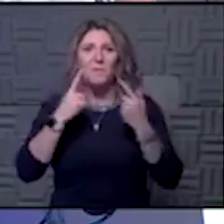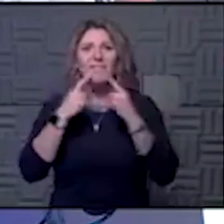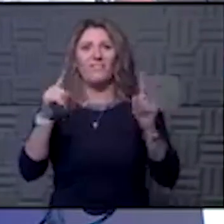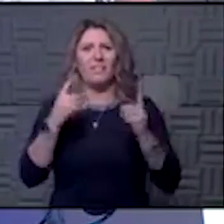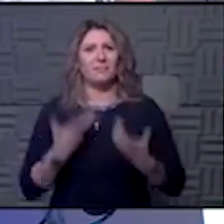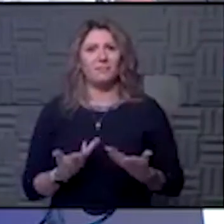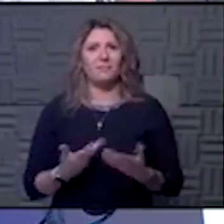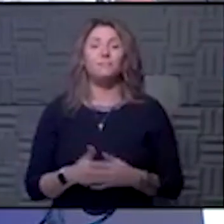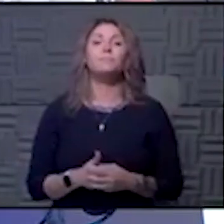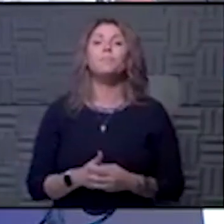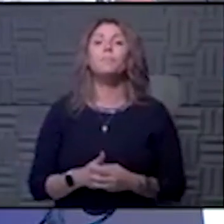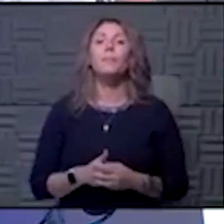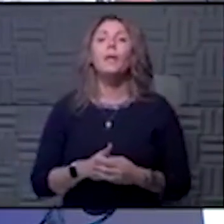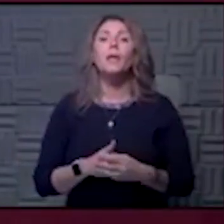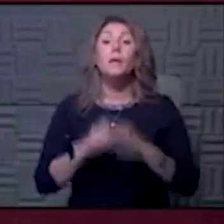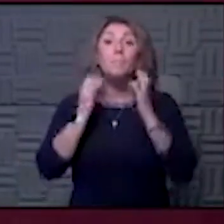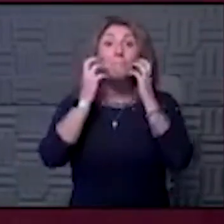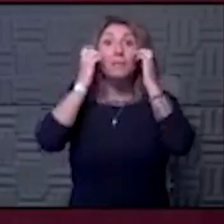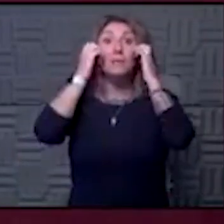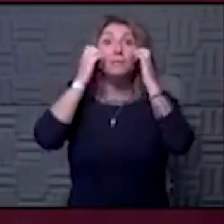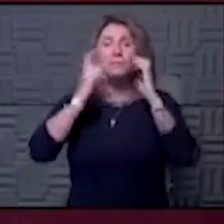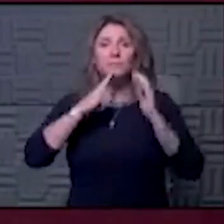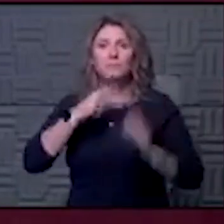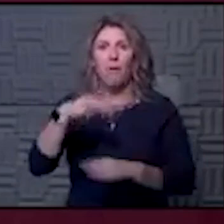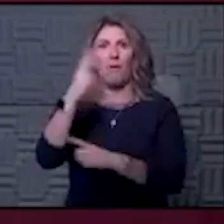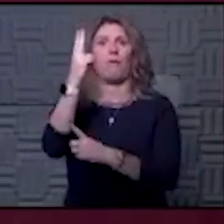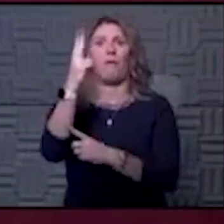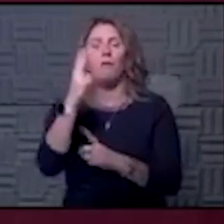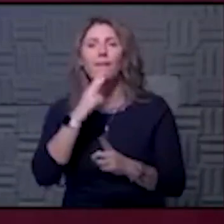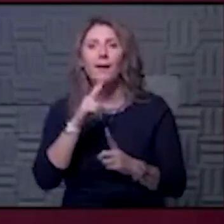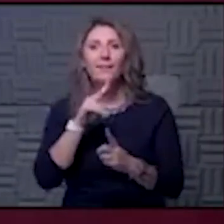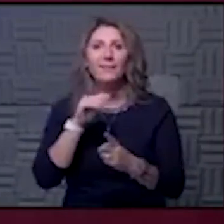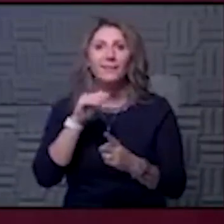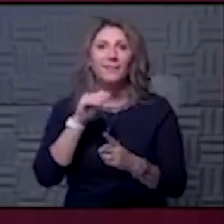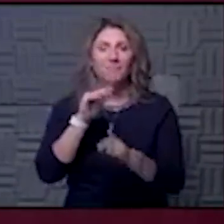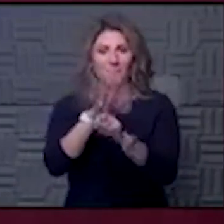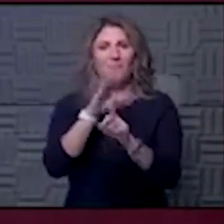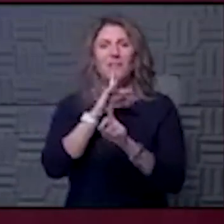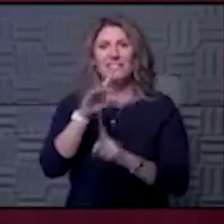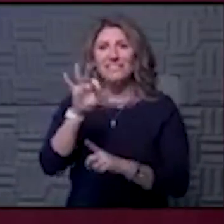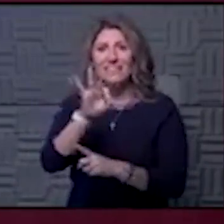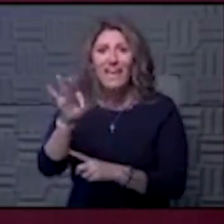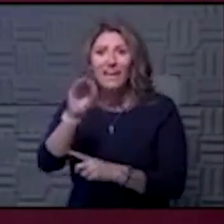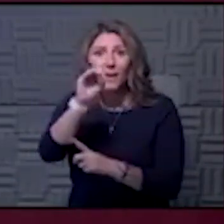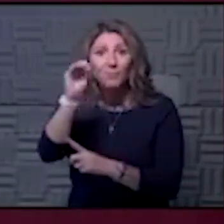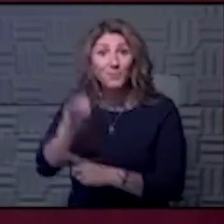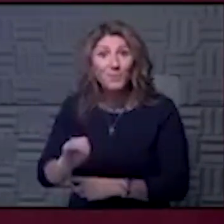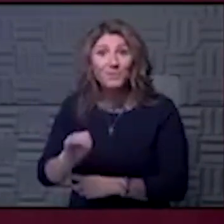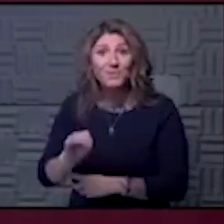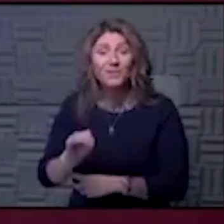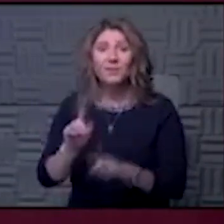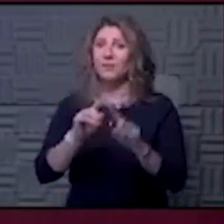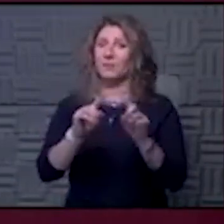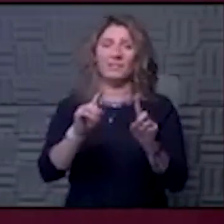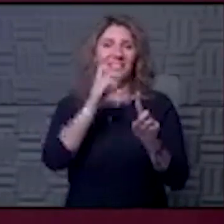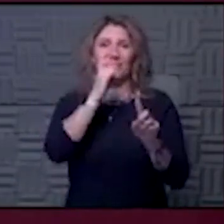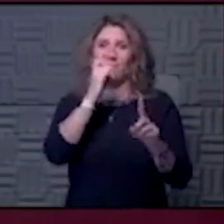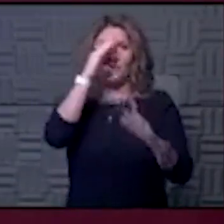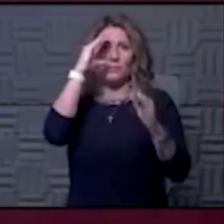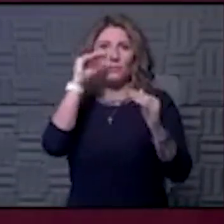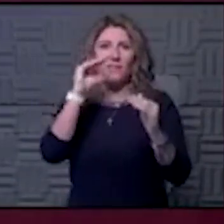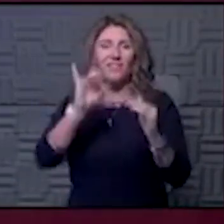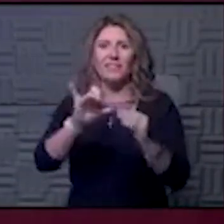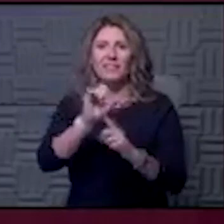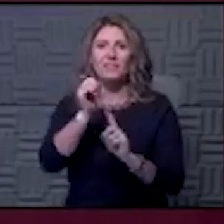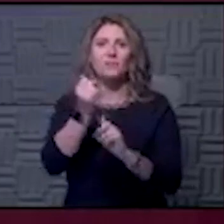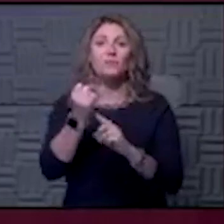Well, the measles vaccine is highly effective, right? It's 99 percent. But we don't really expect that to be